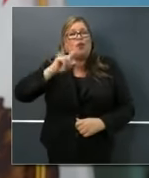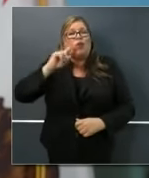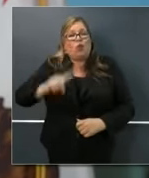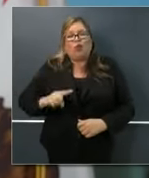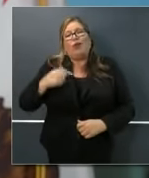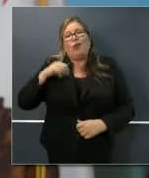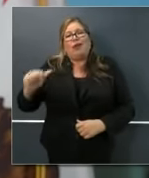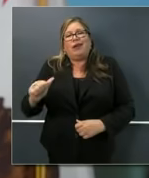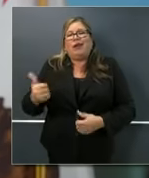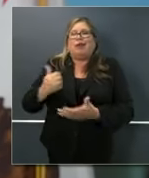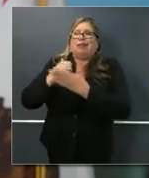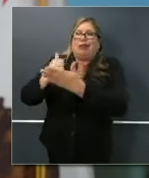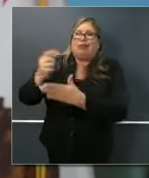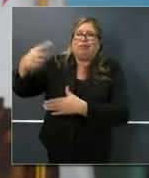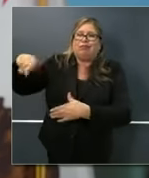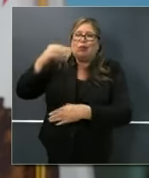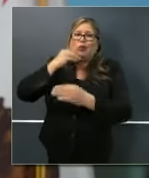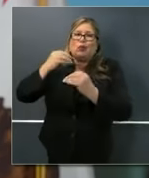KQED.